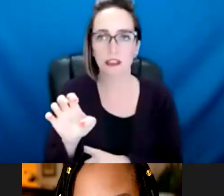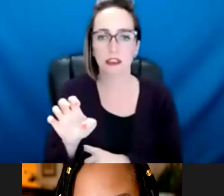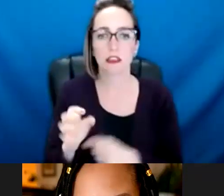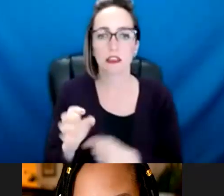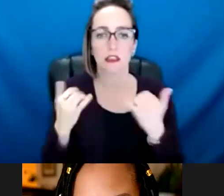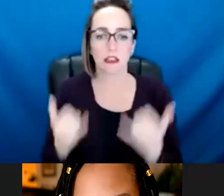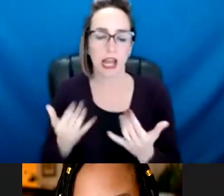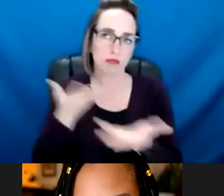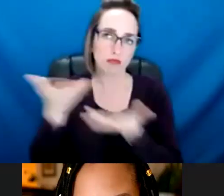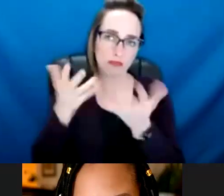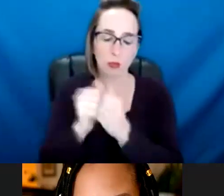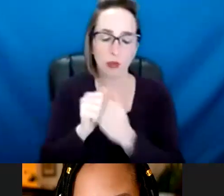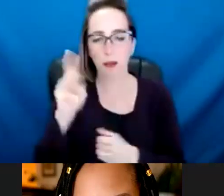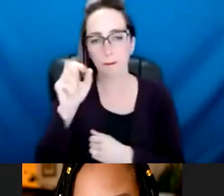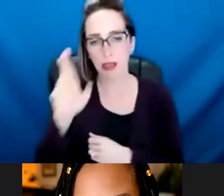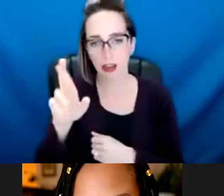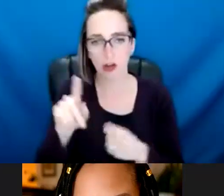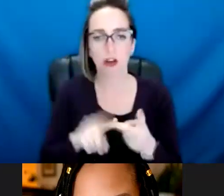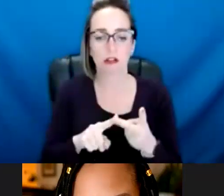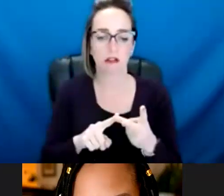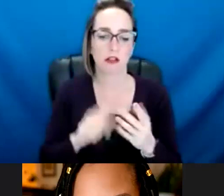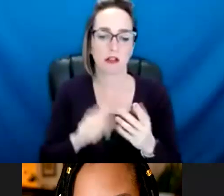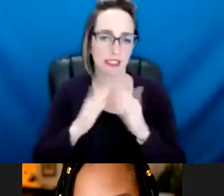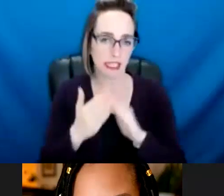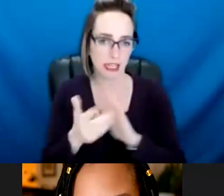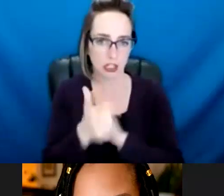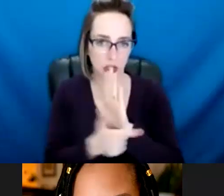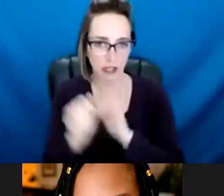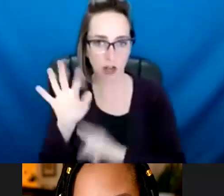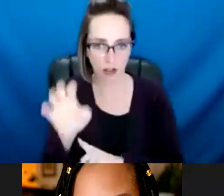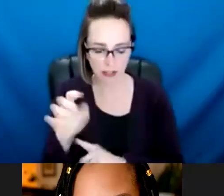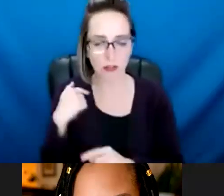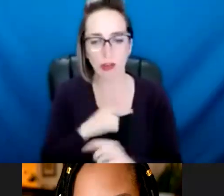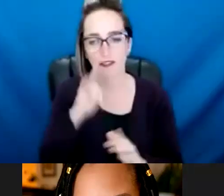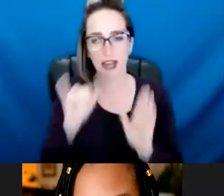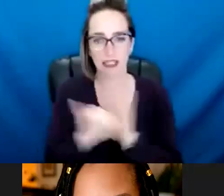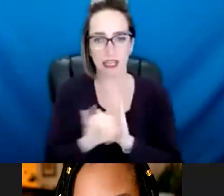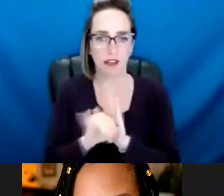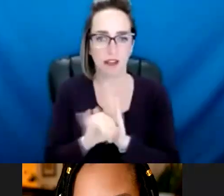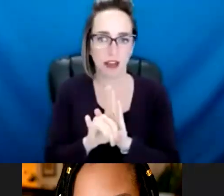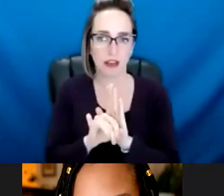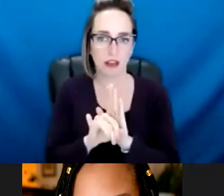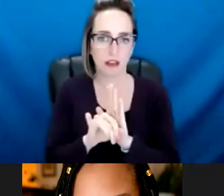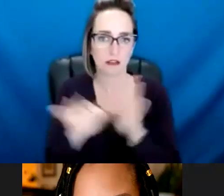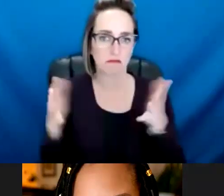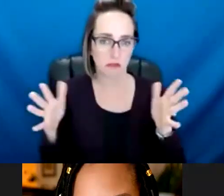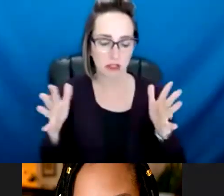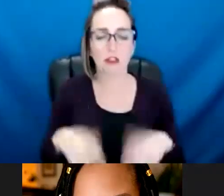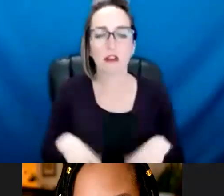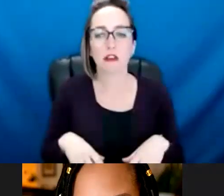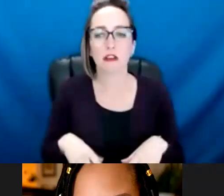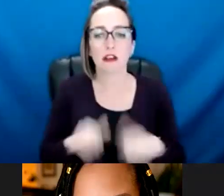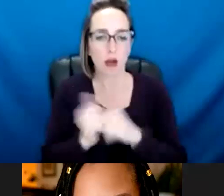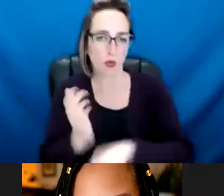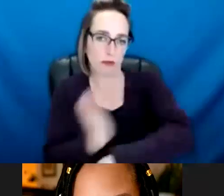with the mayor's office and the city attorney's office, uh, we've identified some possible, um, um, process improvements,